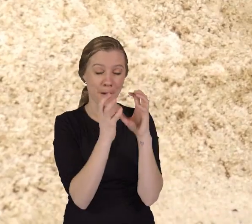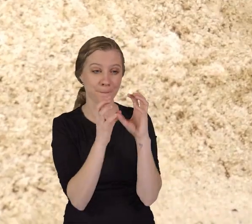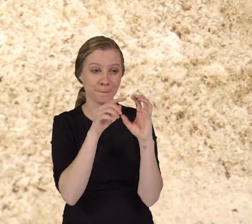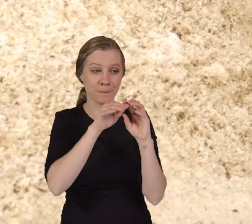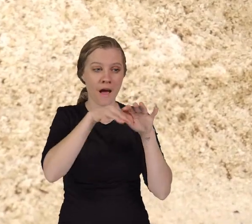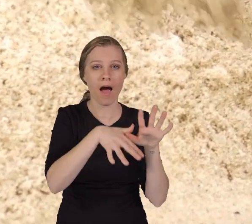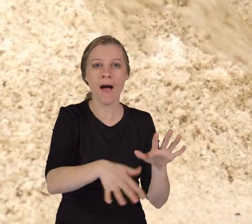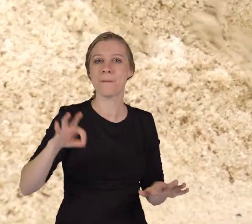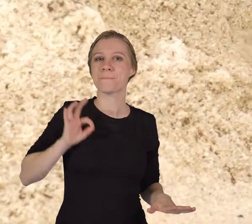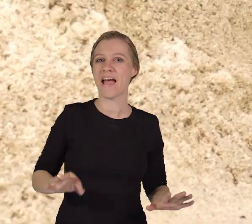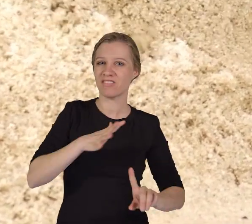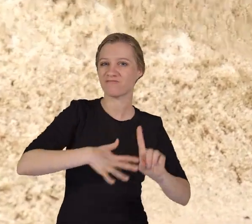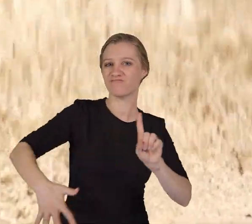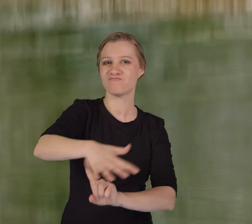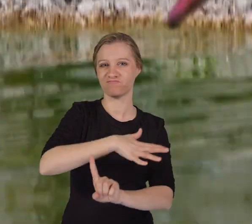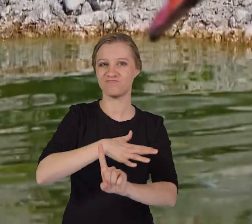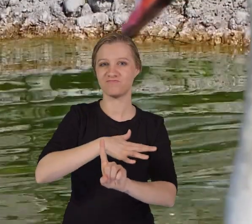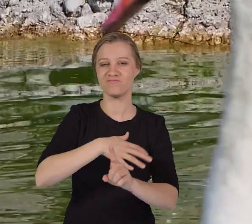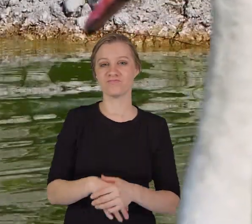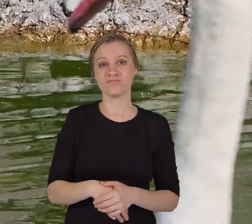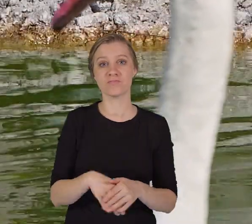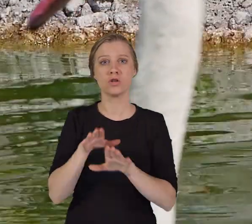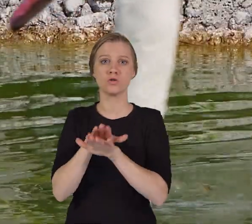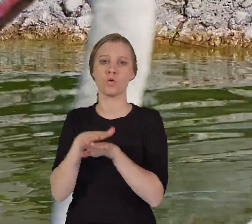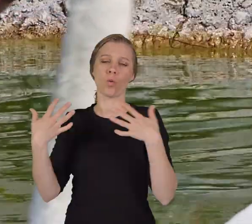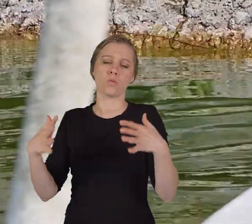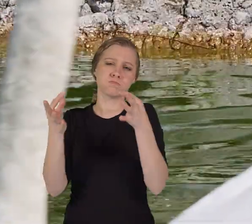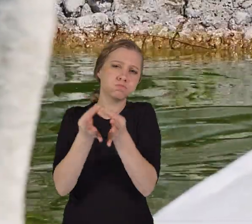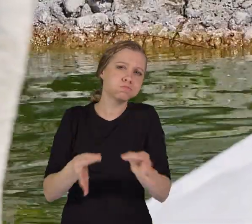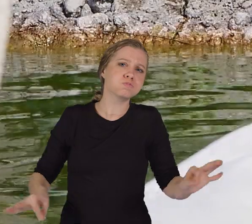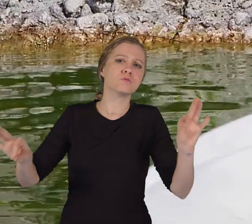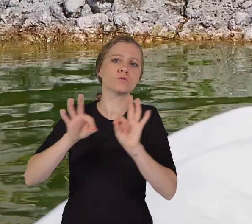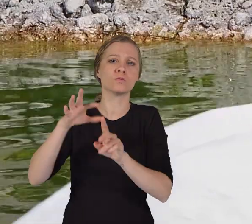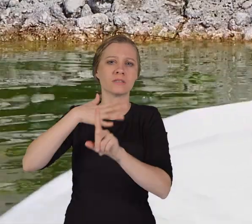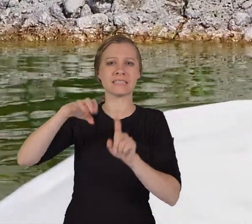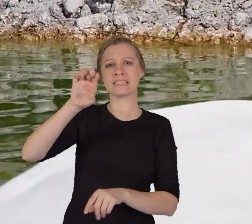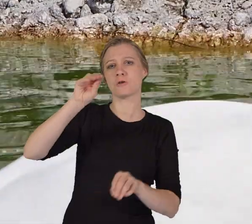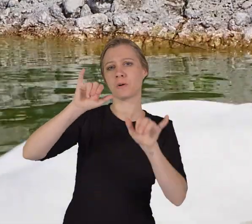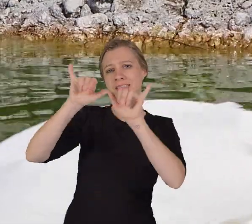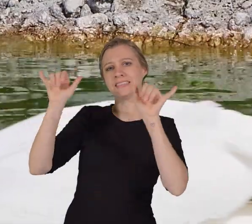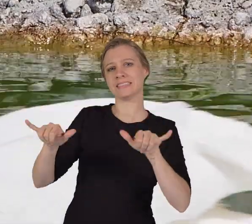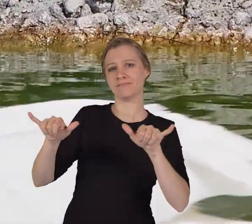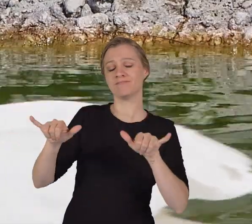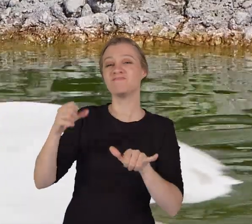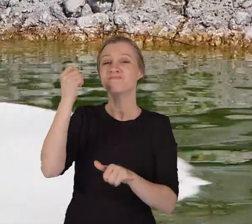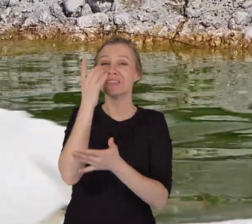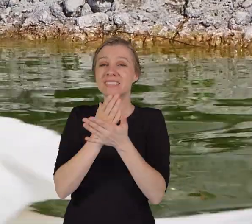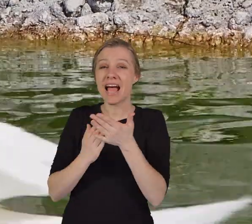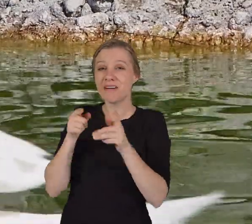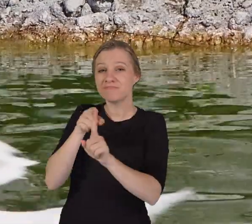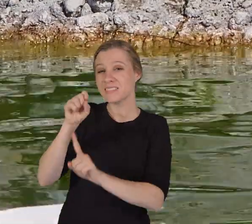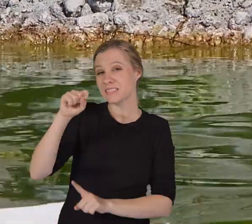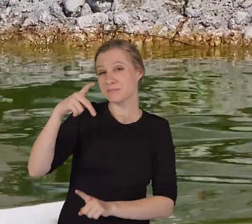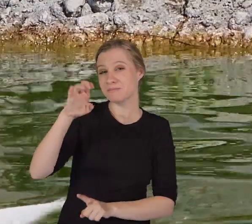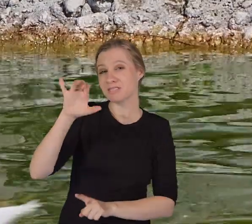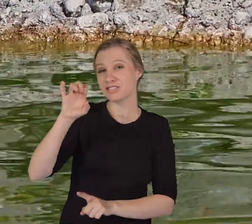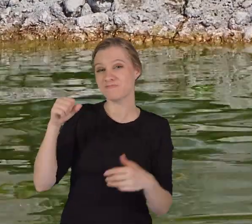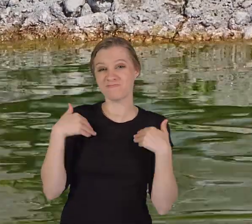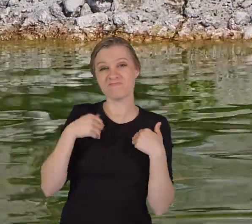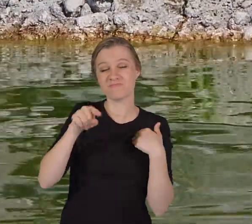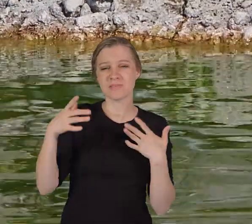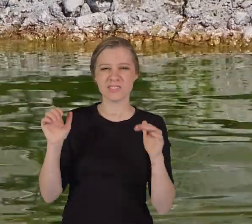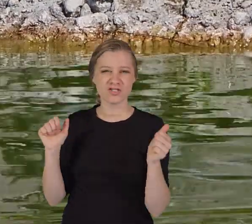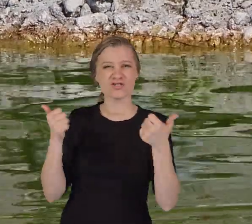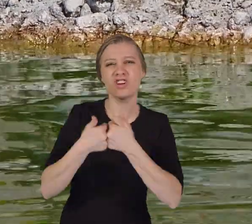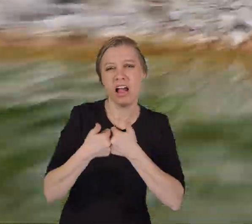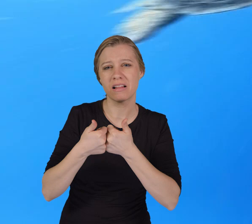benefiting the surrounding environment. While these turtles are crucial for their ecosystems, some species face challenges that